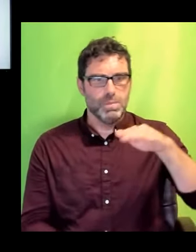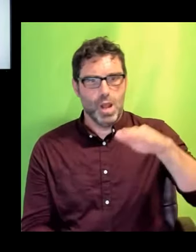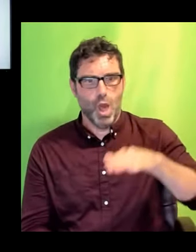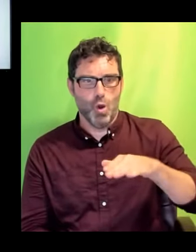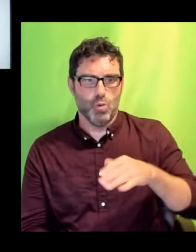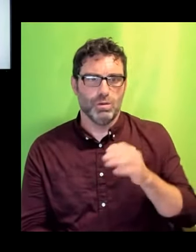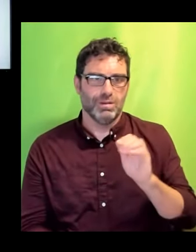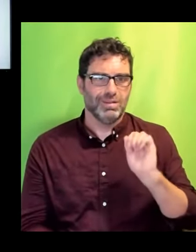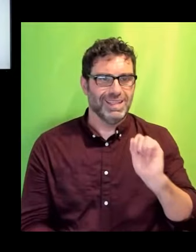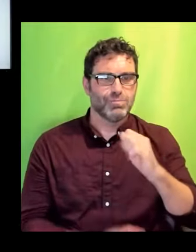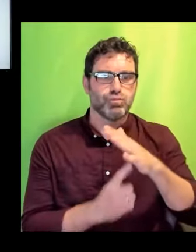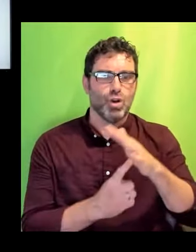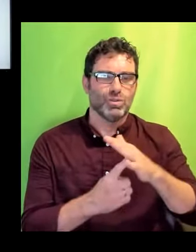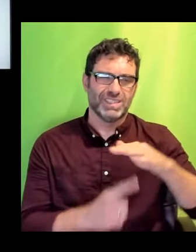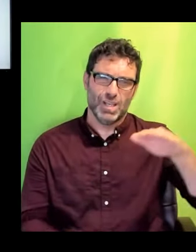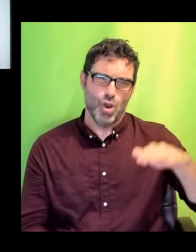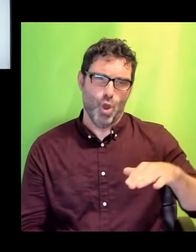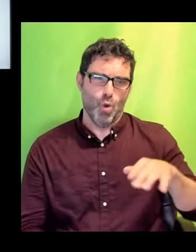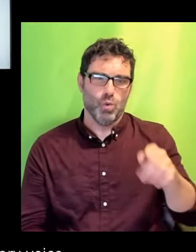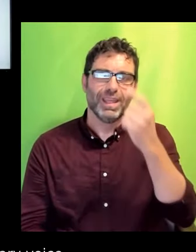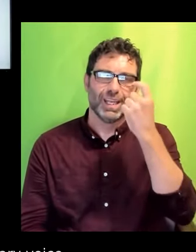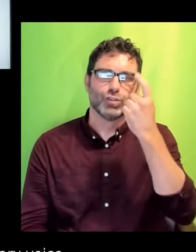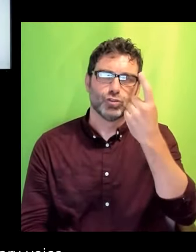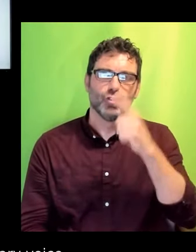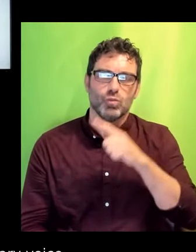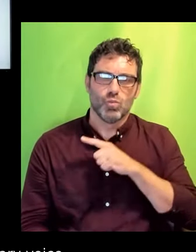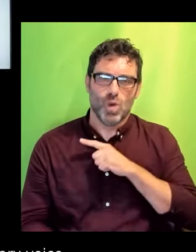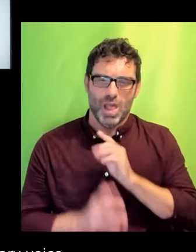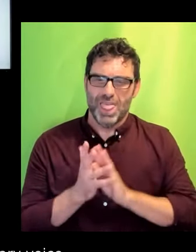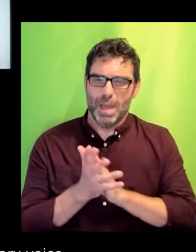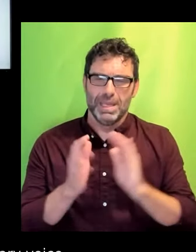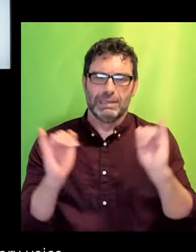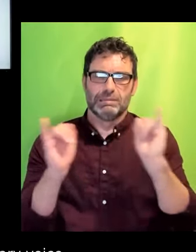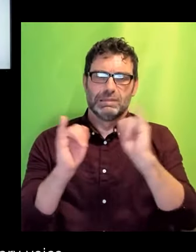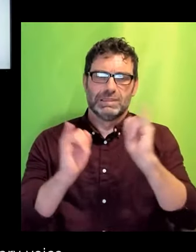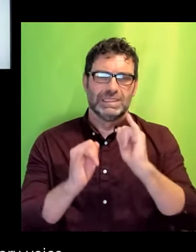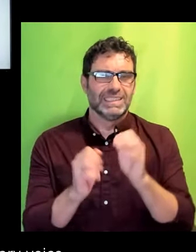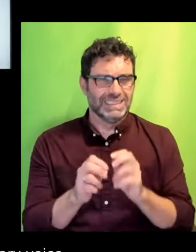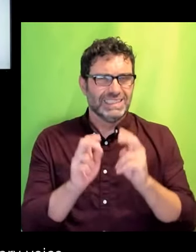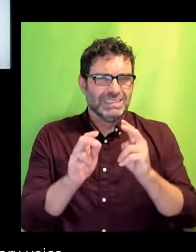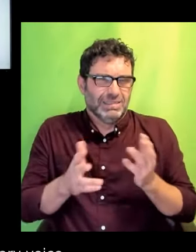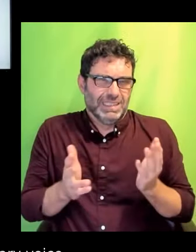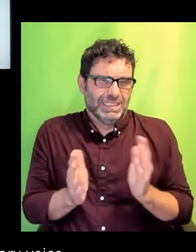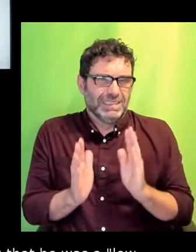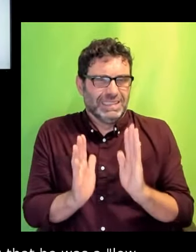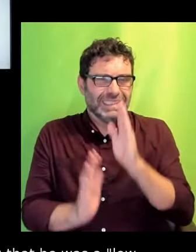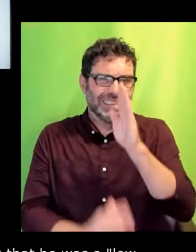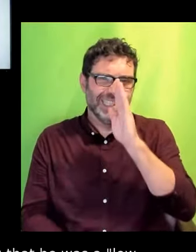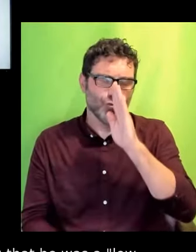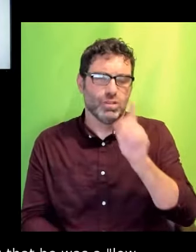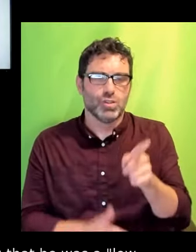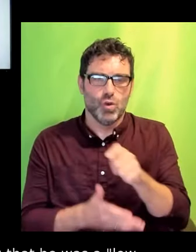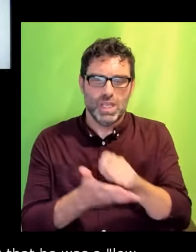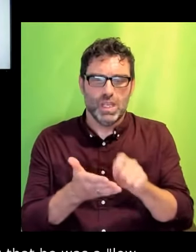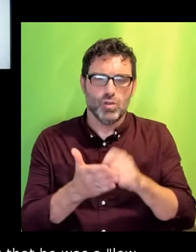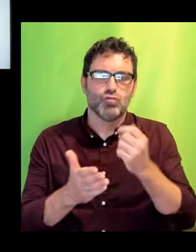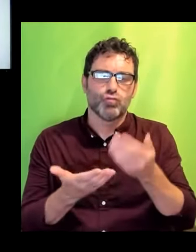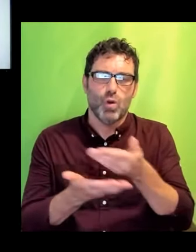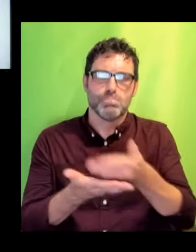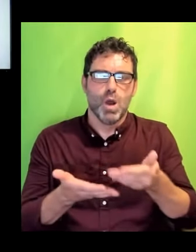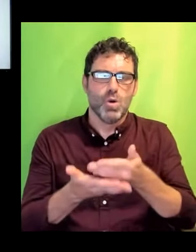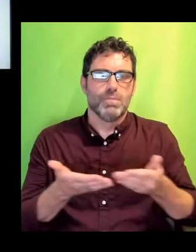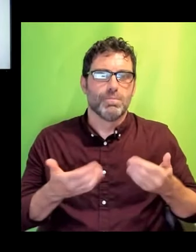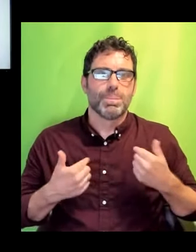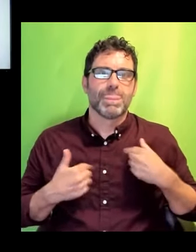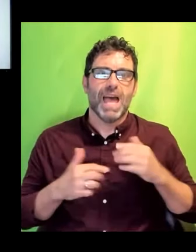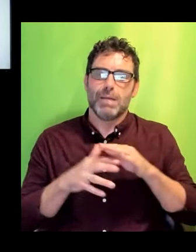He understood the deadliness of this and wrote this poem about it. I'm not a performer and so I'm going to butcher his poem,